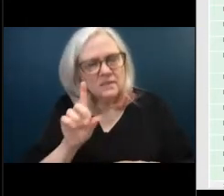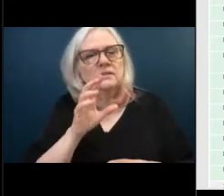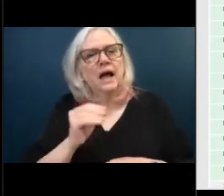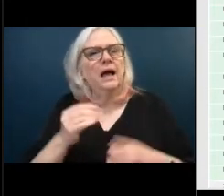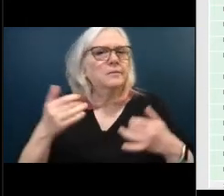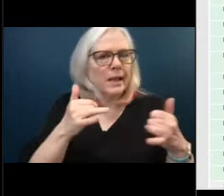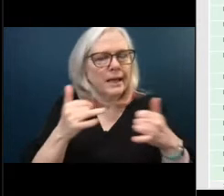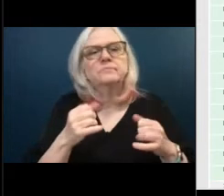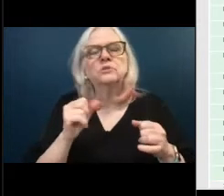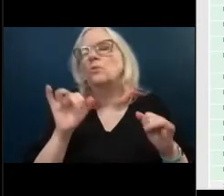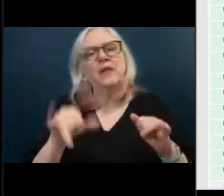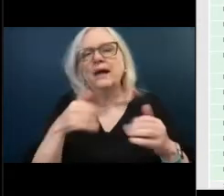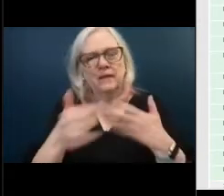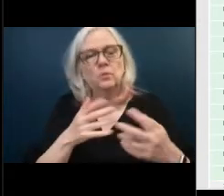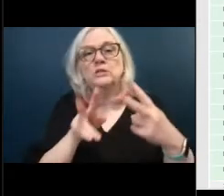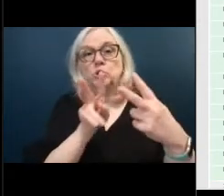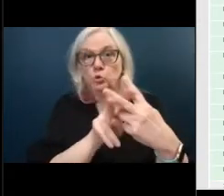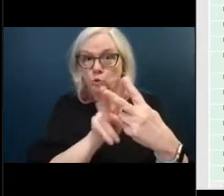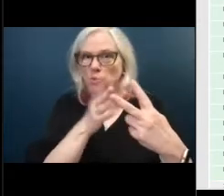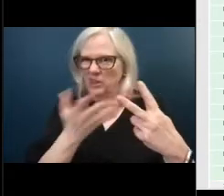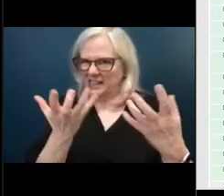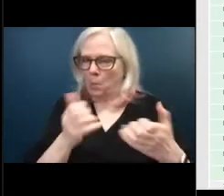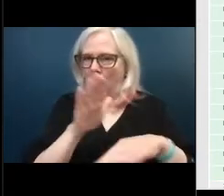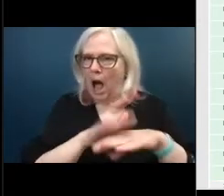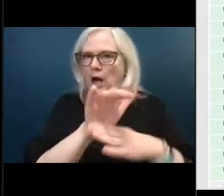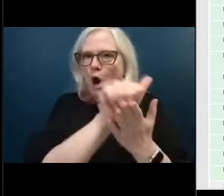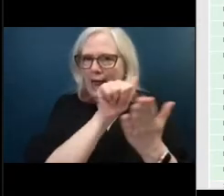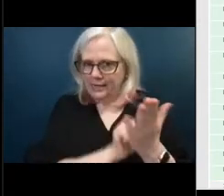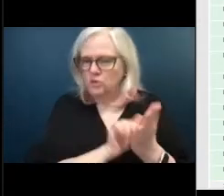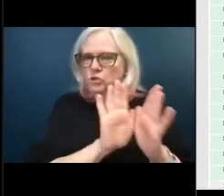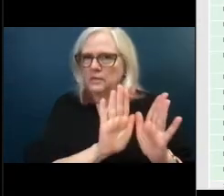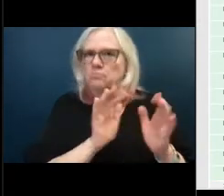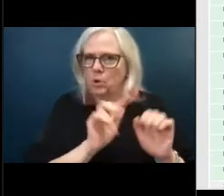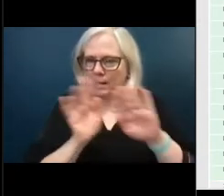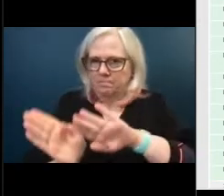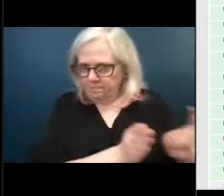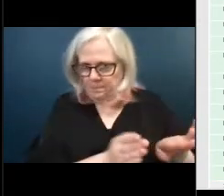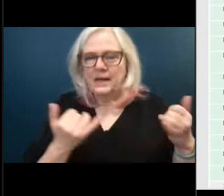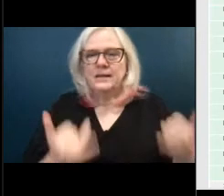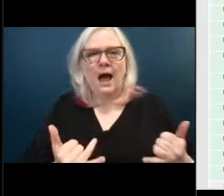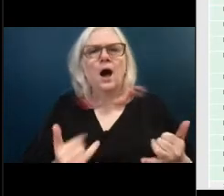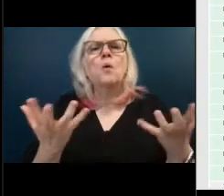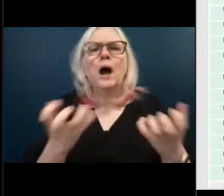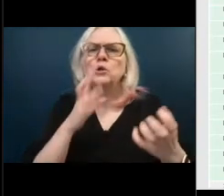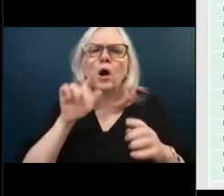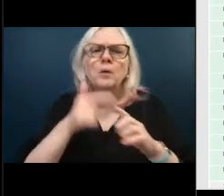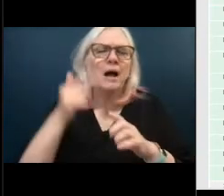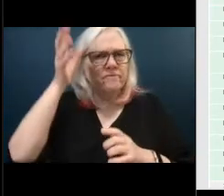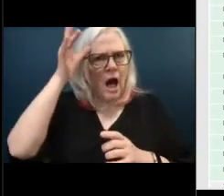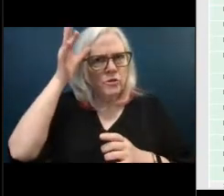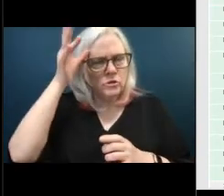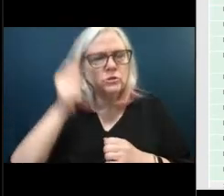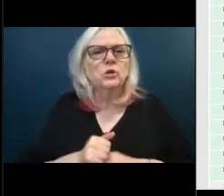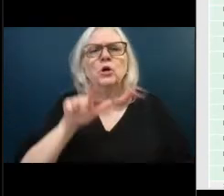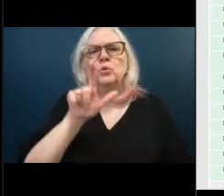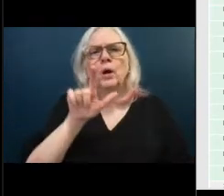Let's get together in that respect. But I want to talk about something real quickly about fatherhood, some facts on this, okay? 24 million children live without their